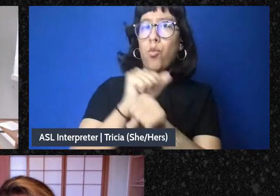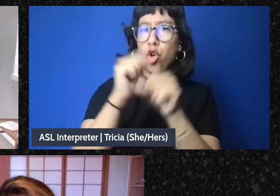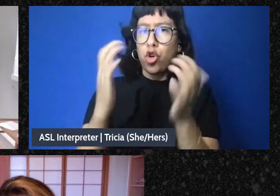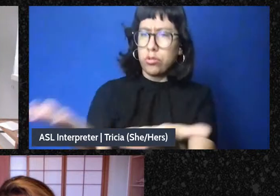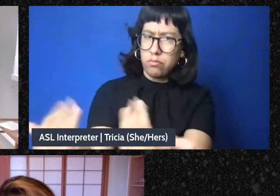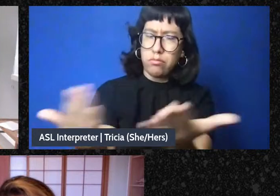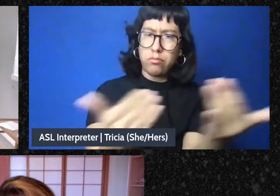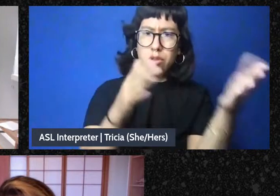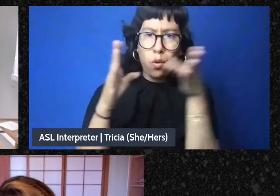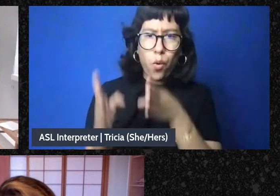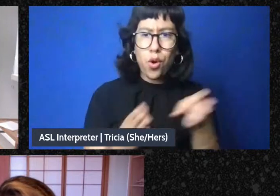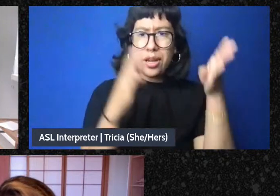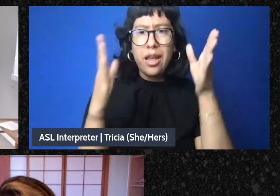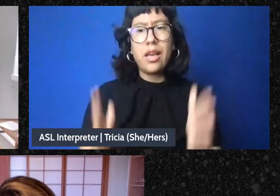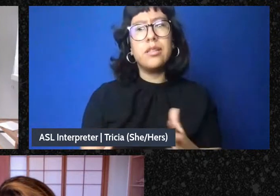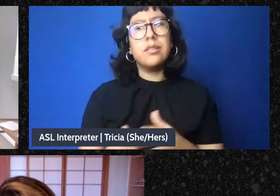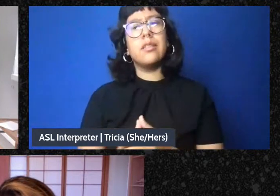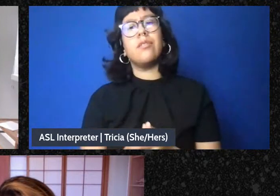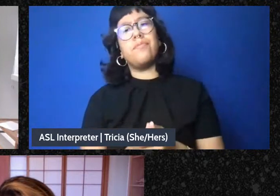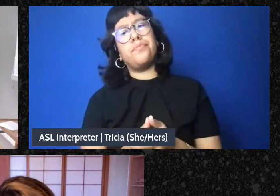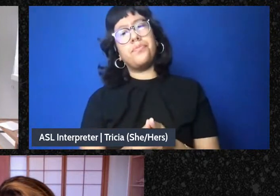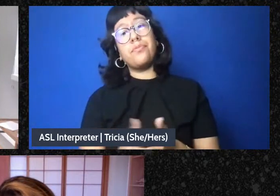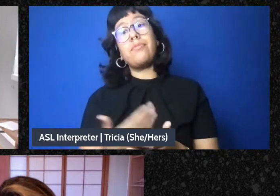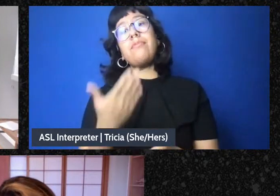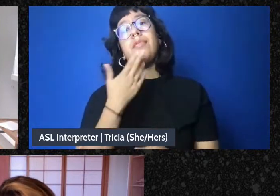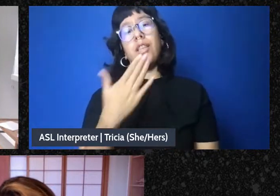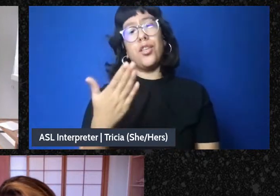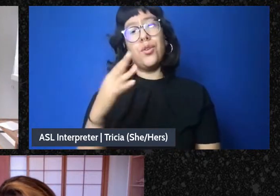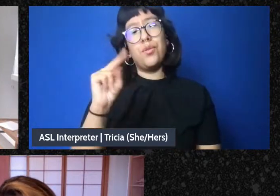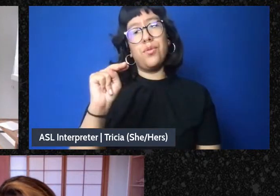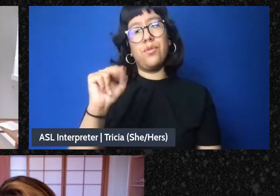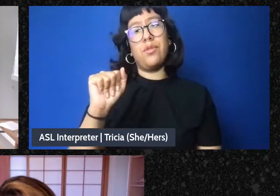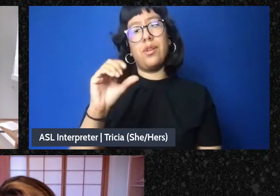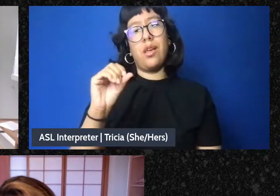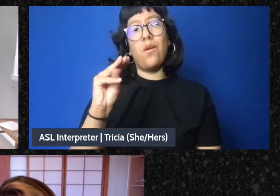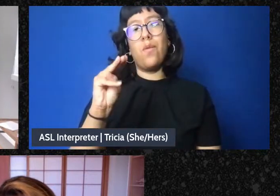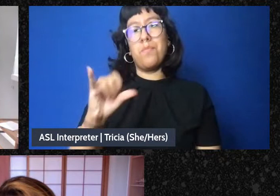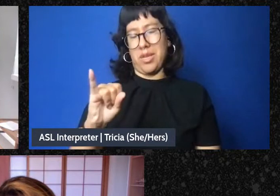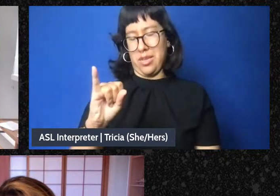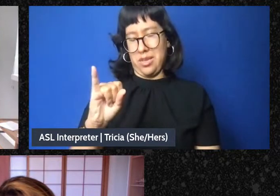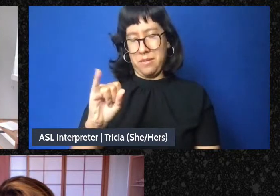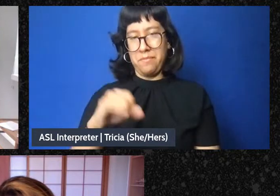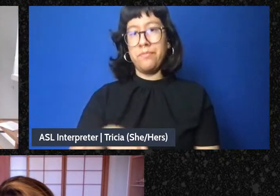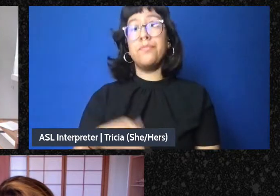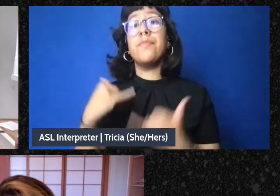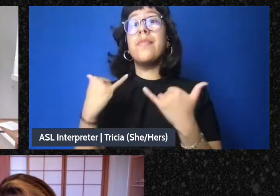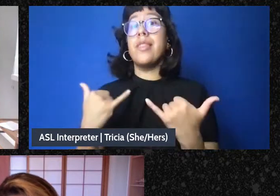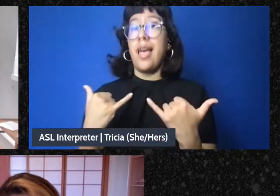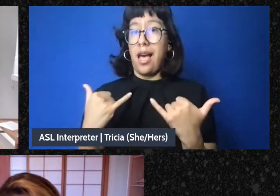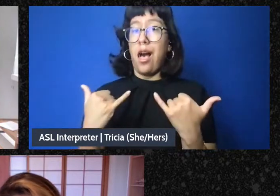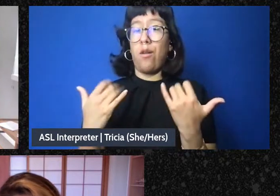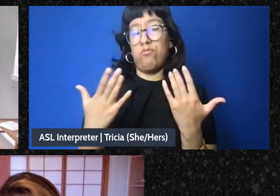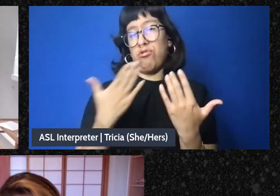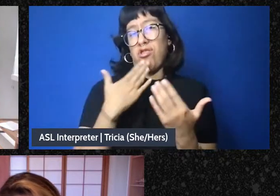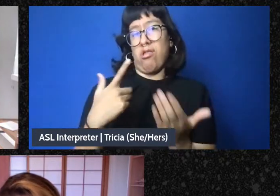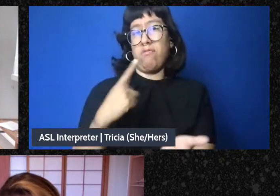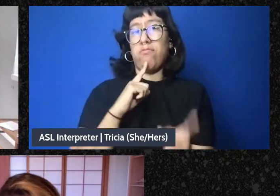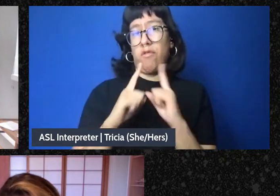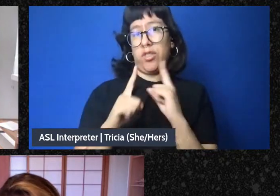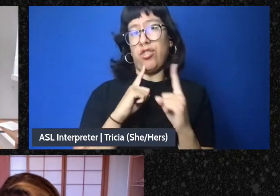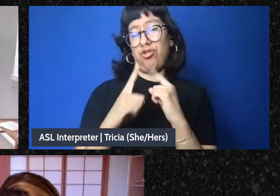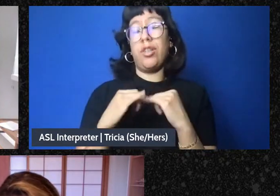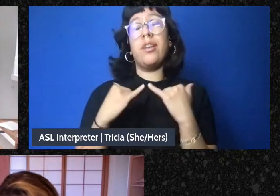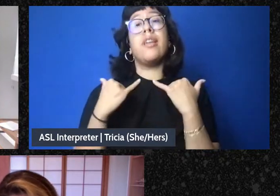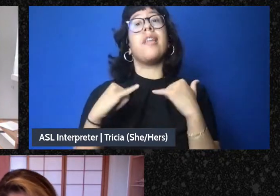Thanks so much, Naomi. I think that's a great start for the conversation to come. And I want to now